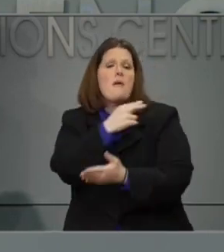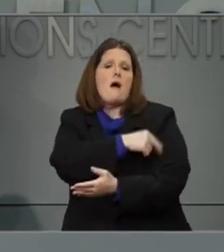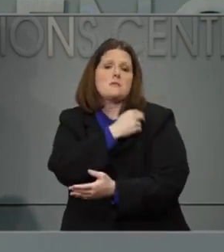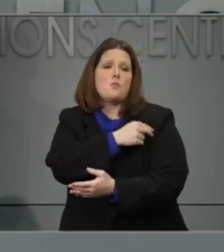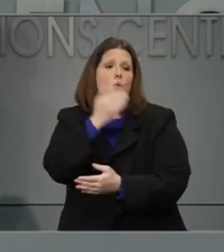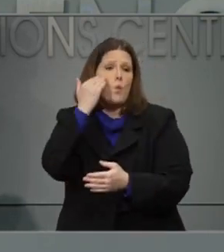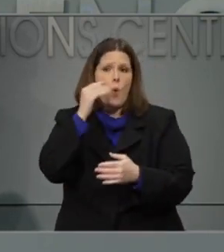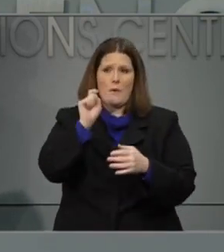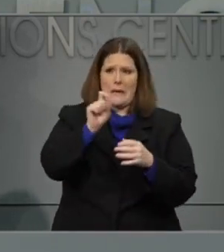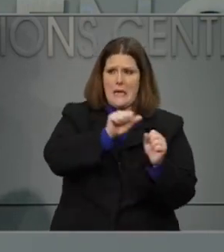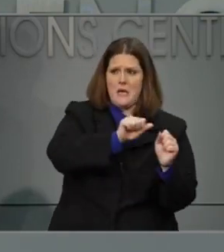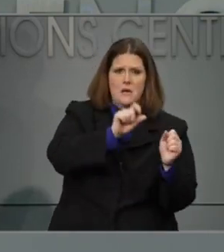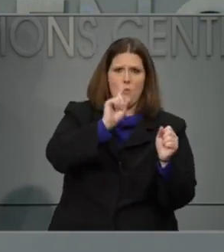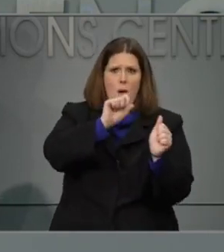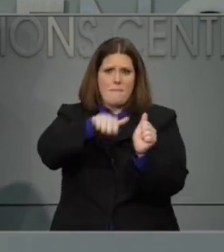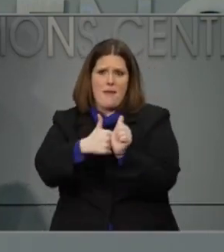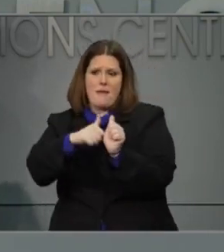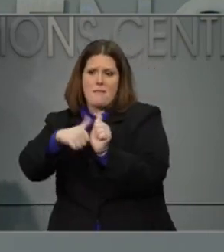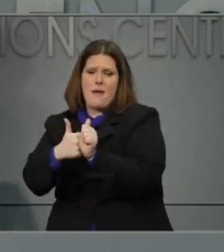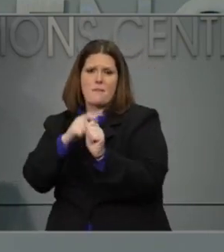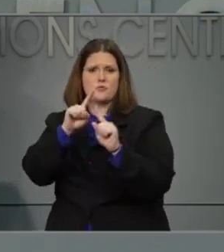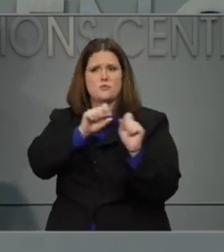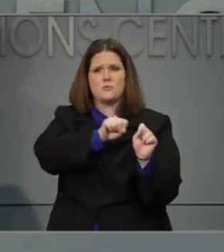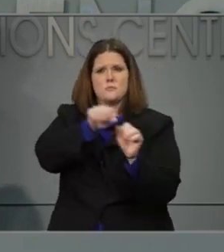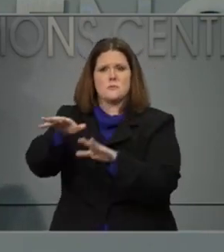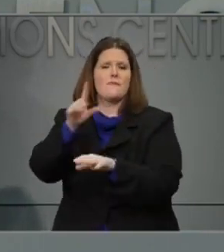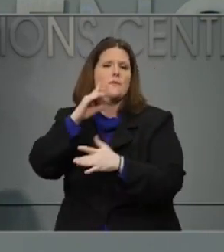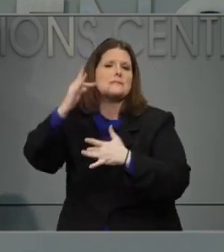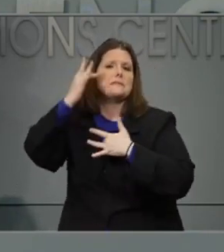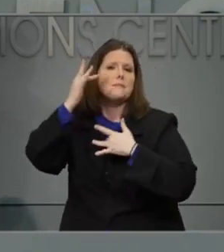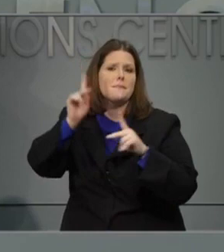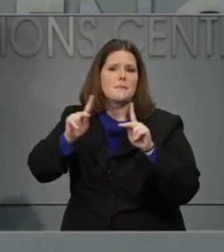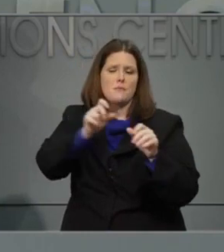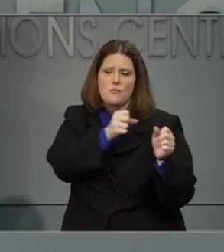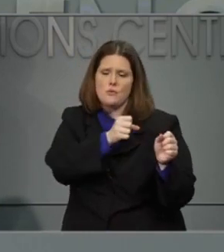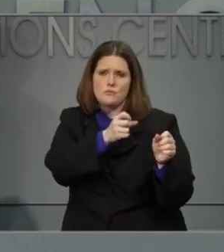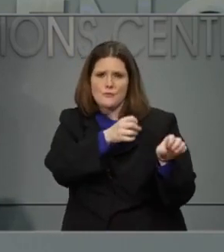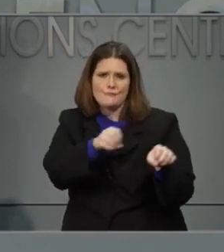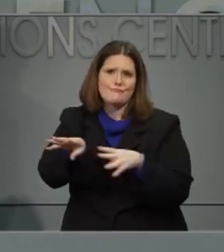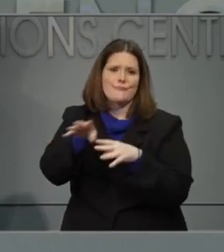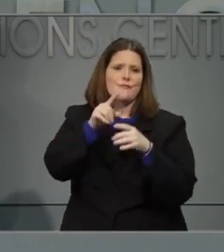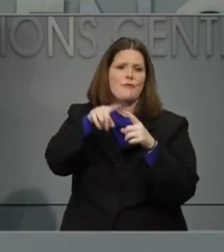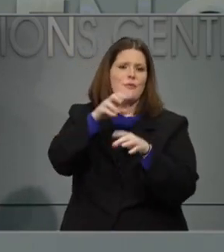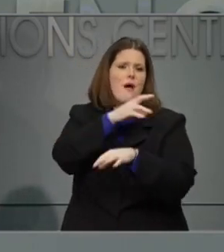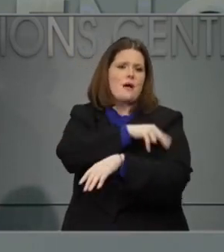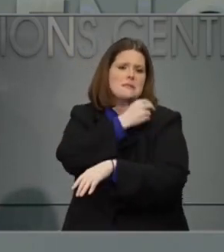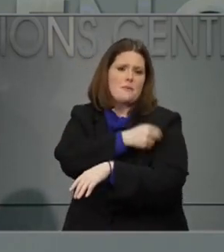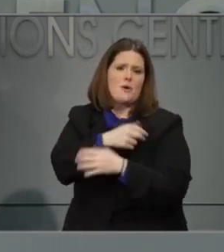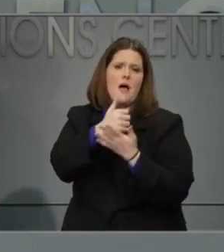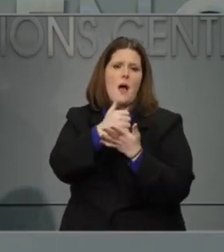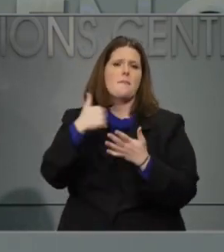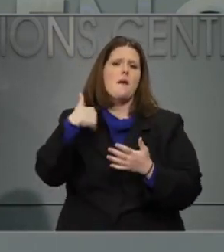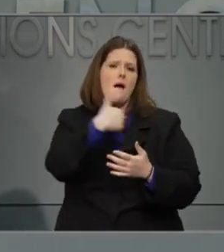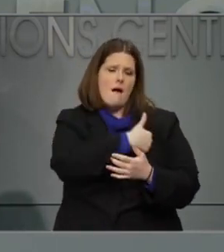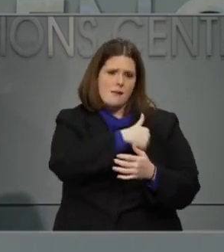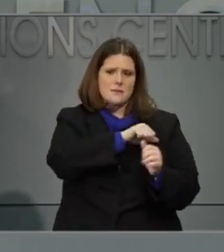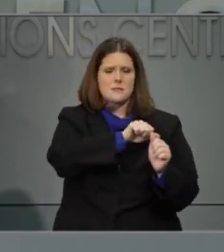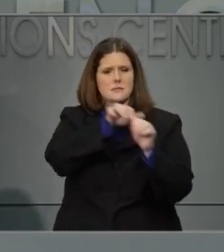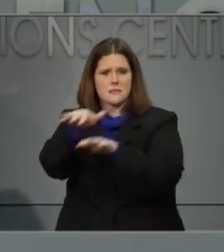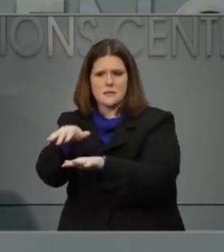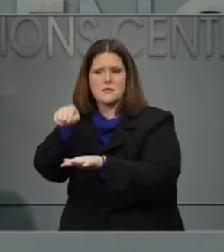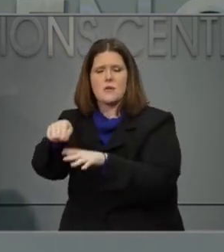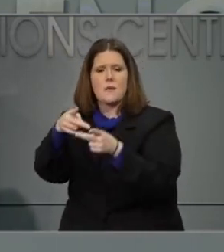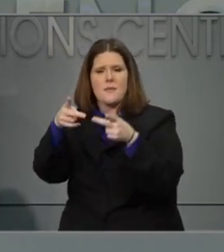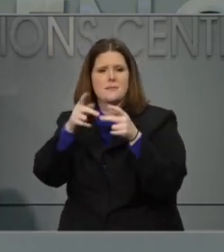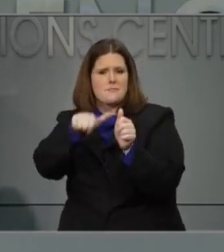haven't needed to use those plans but I think it's been helpful for us to do the kinds of surge planning that our hospitals have